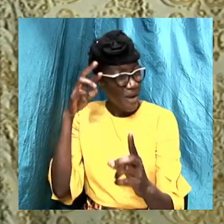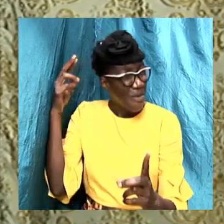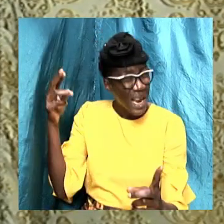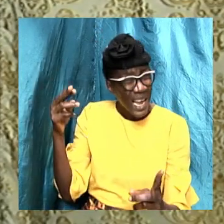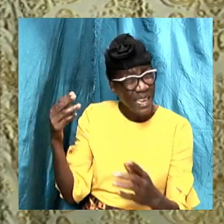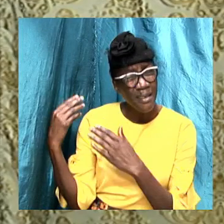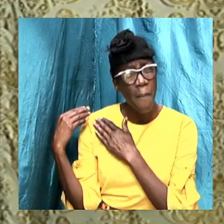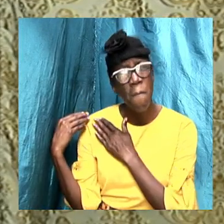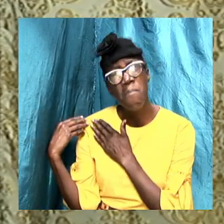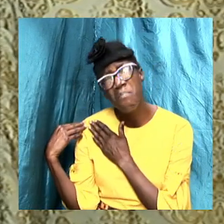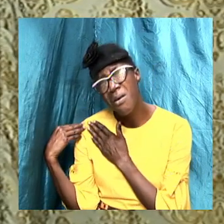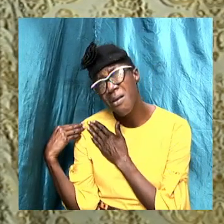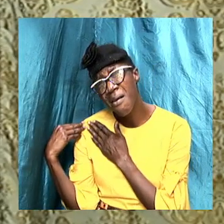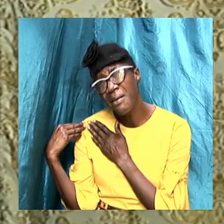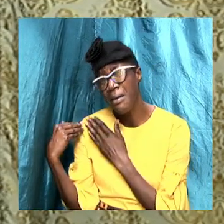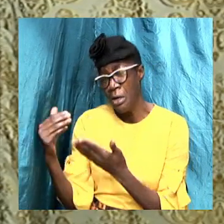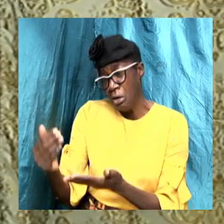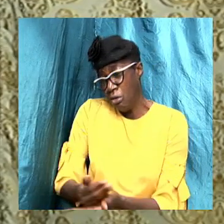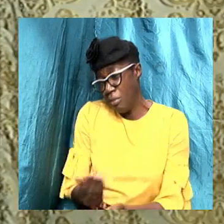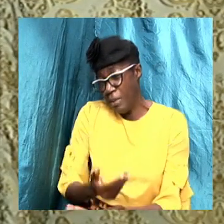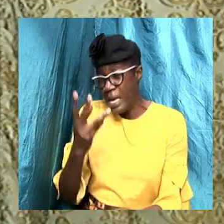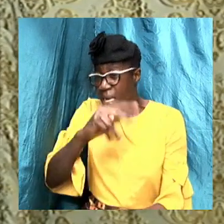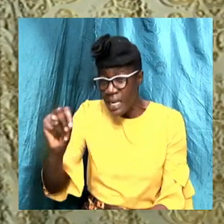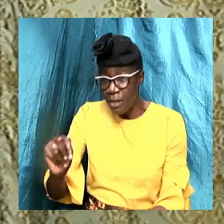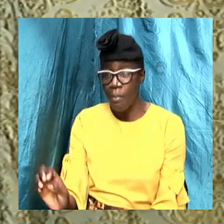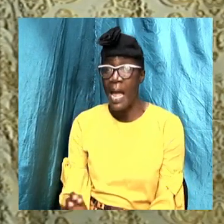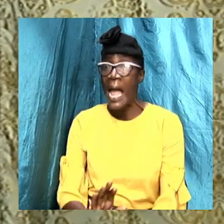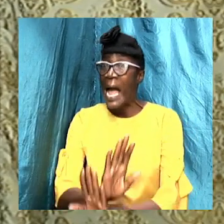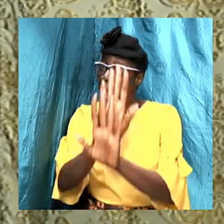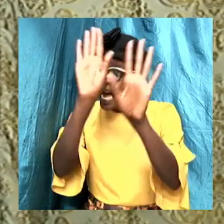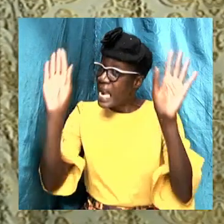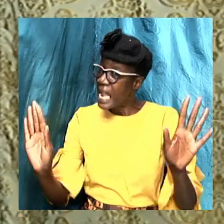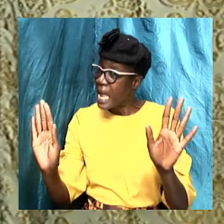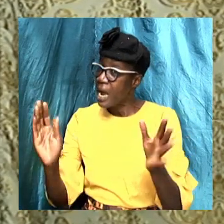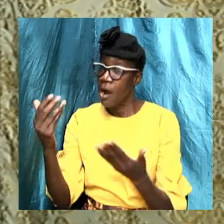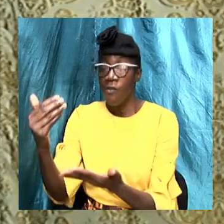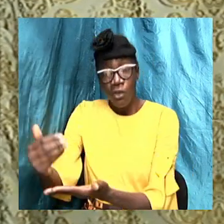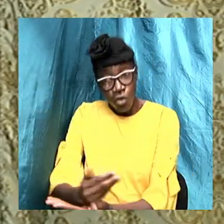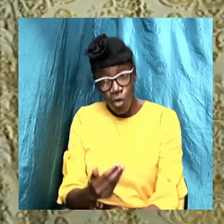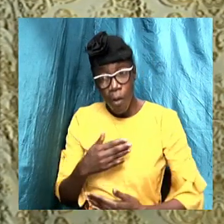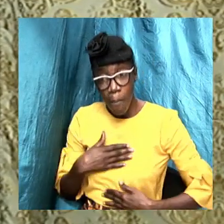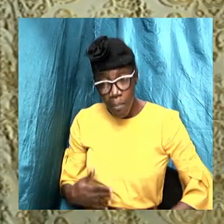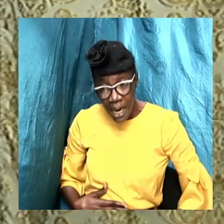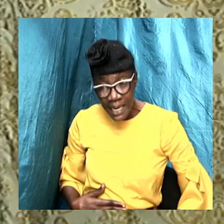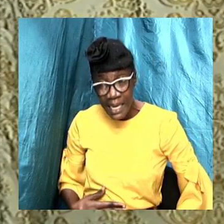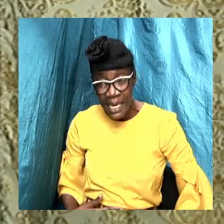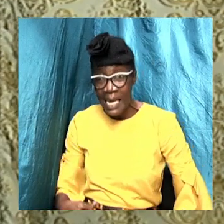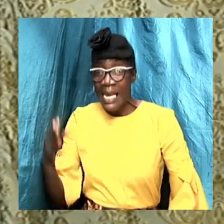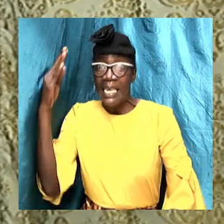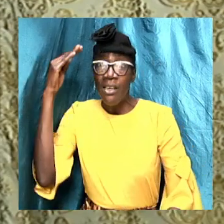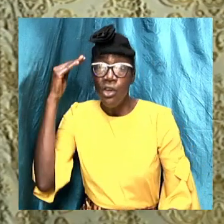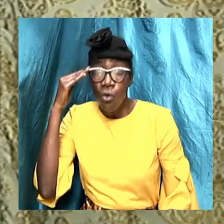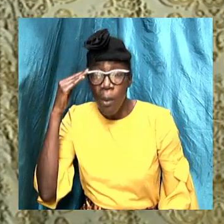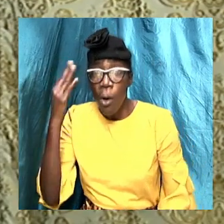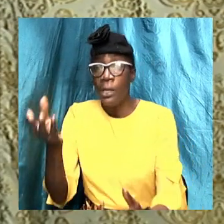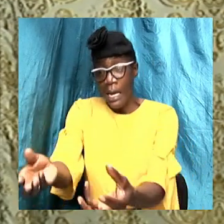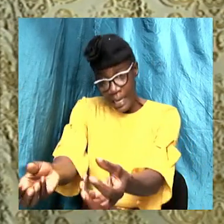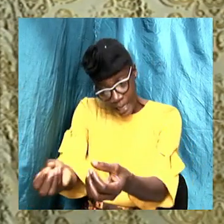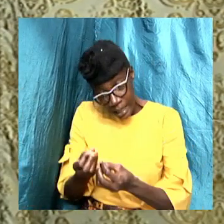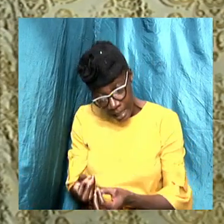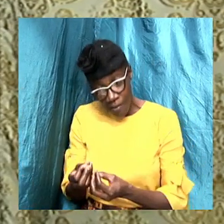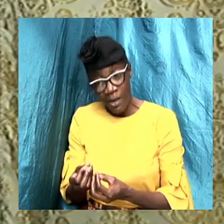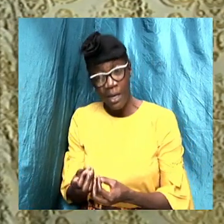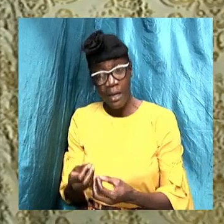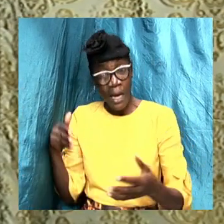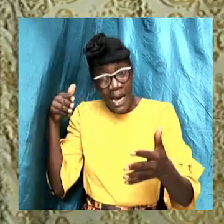that, you know, something need to be clarified for somebody, somebody need to know about restitution, and so that they can